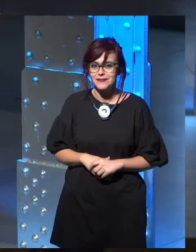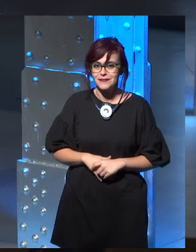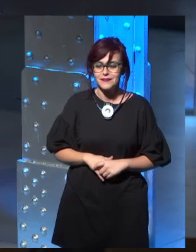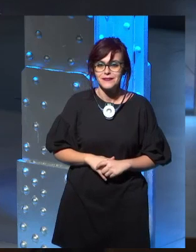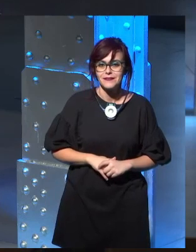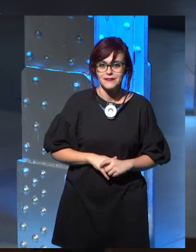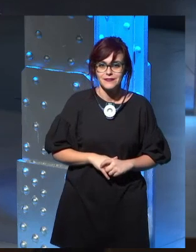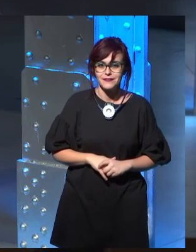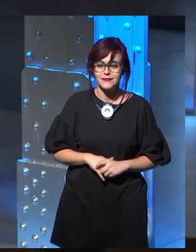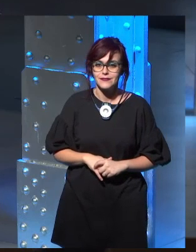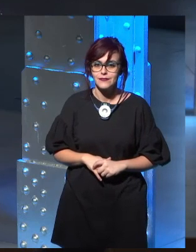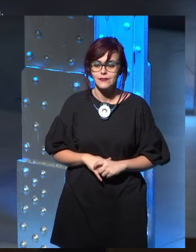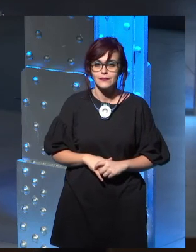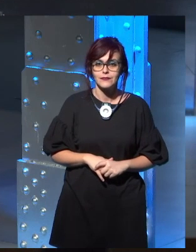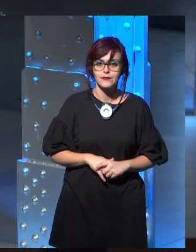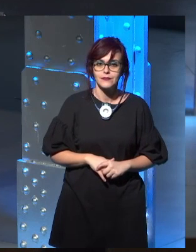with Tyrion?